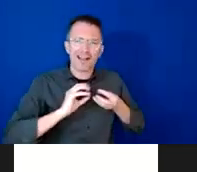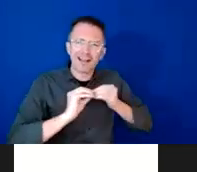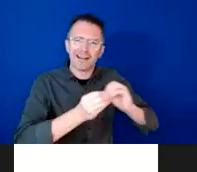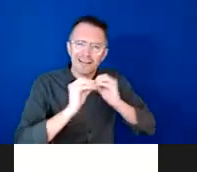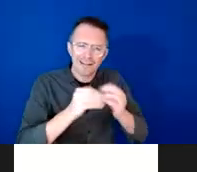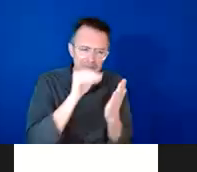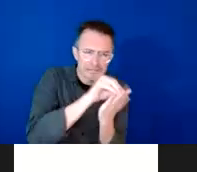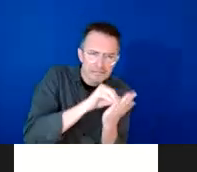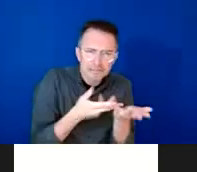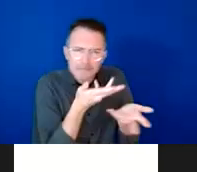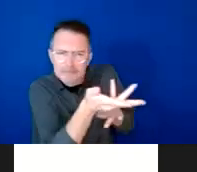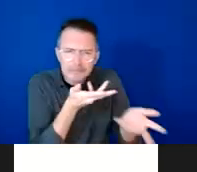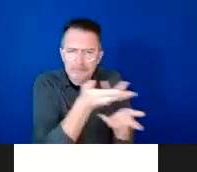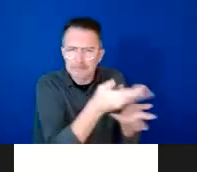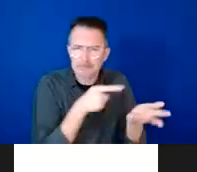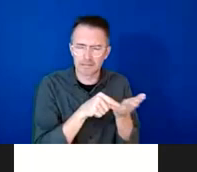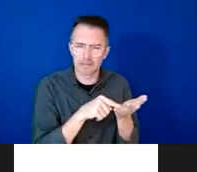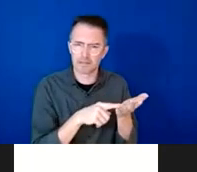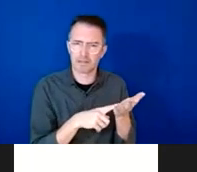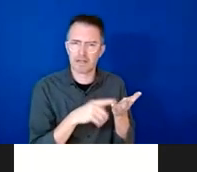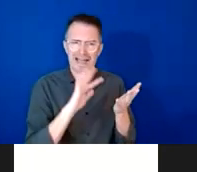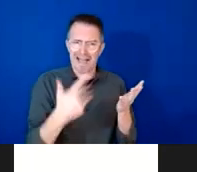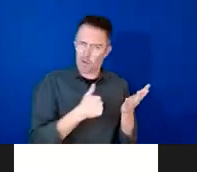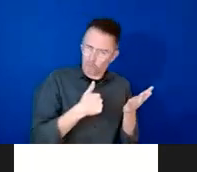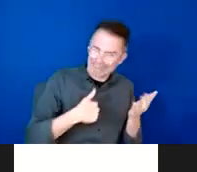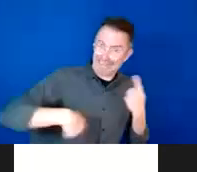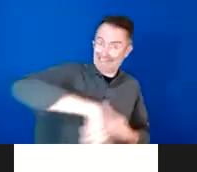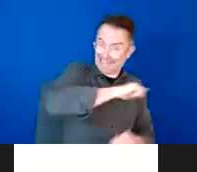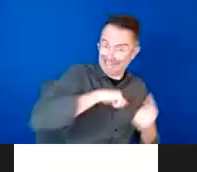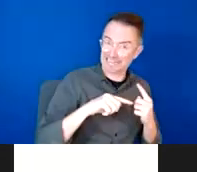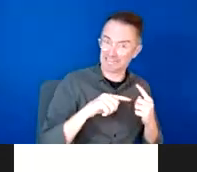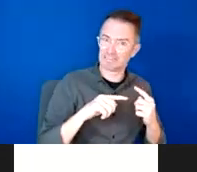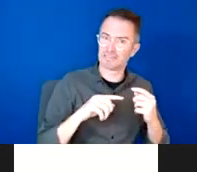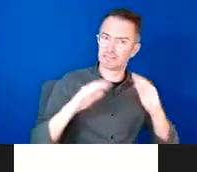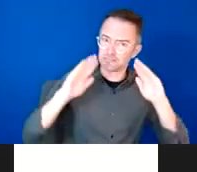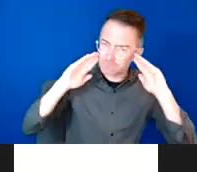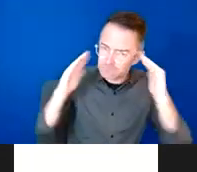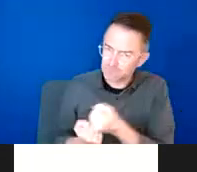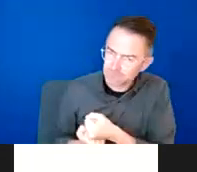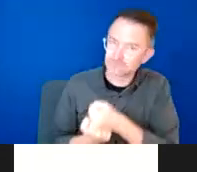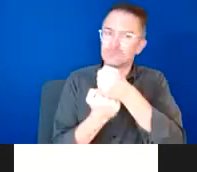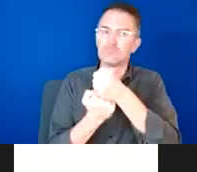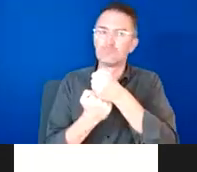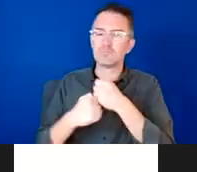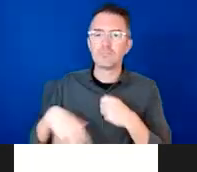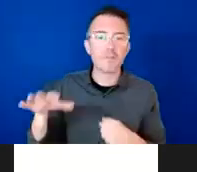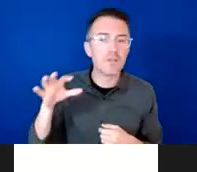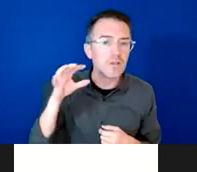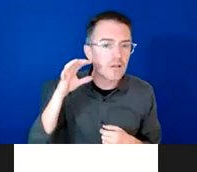those gender responsive and gender transformative approach get really embedded and incorporated into these climate